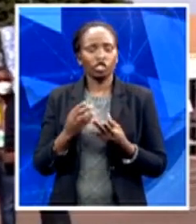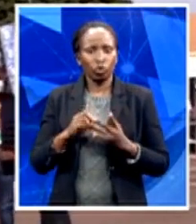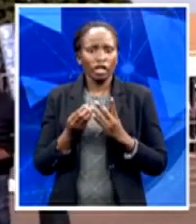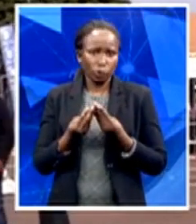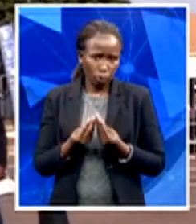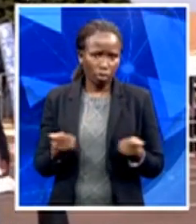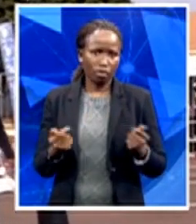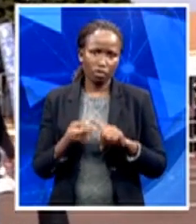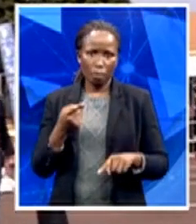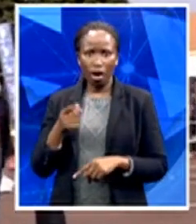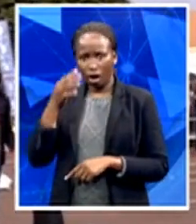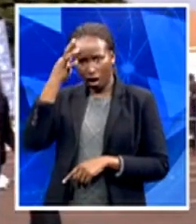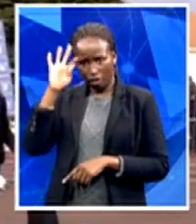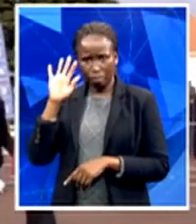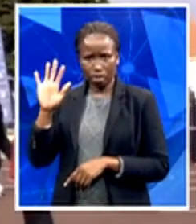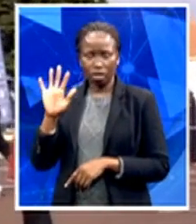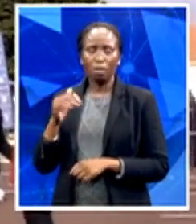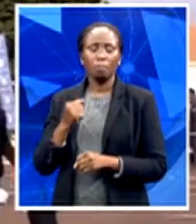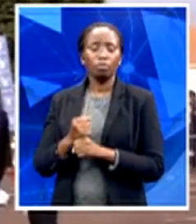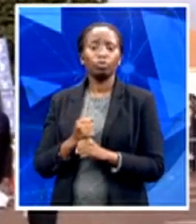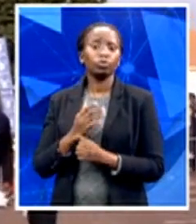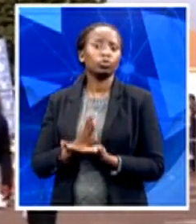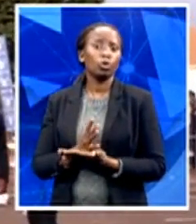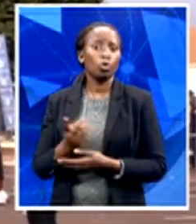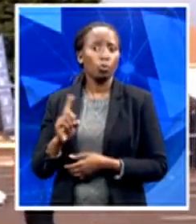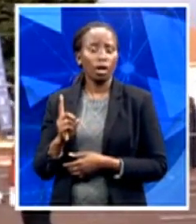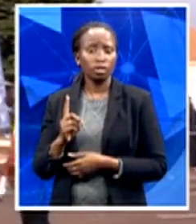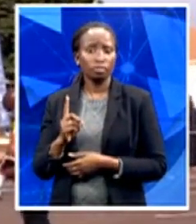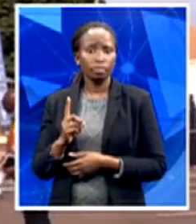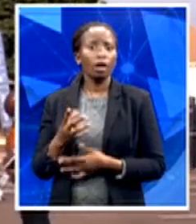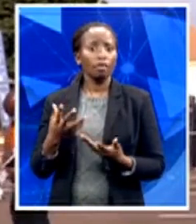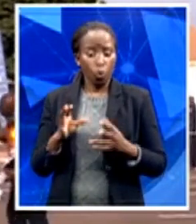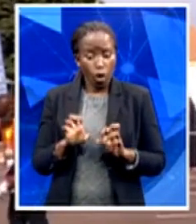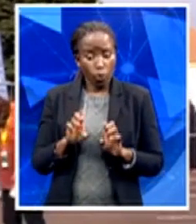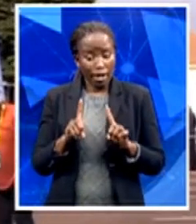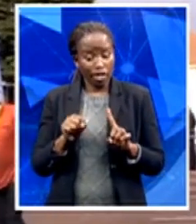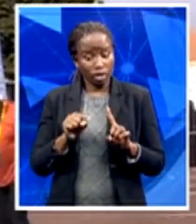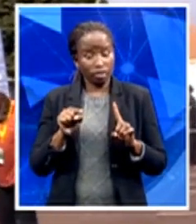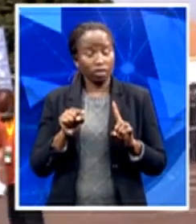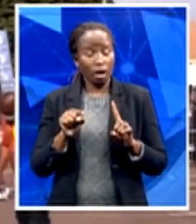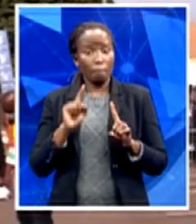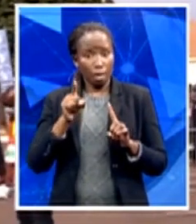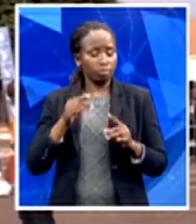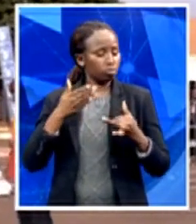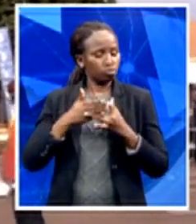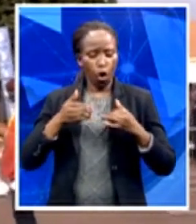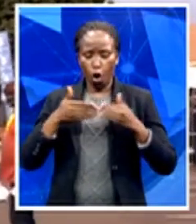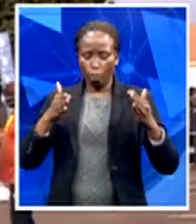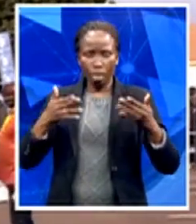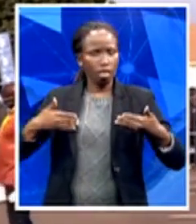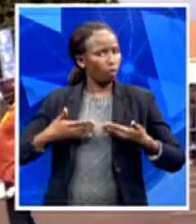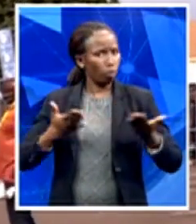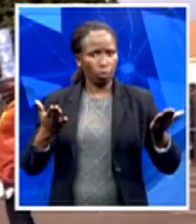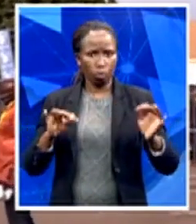the doors of learning are open to all. And you can't say that prior